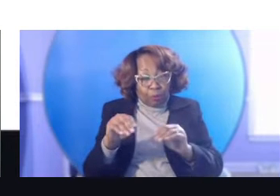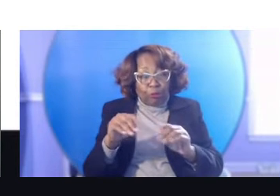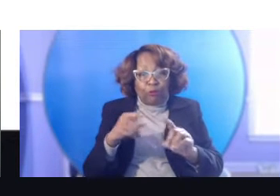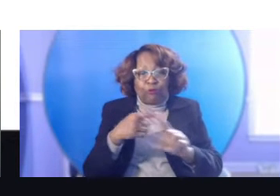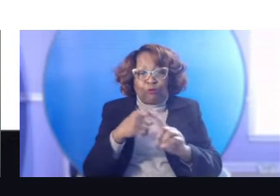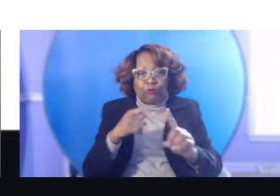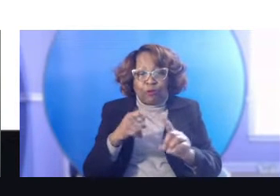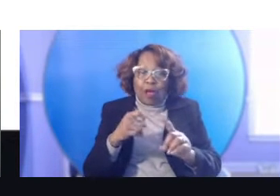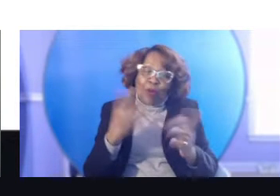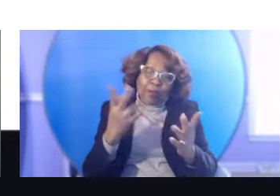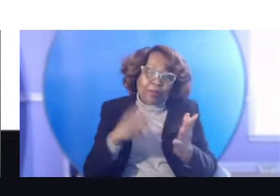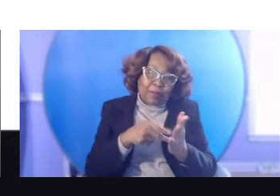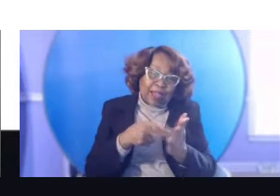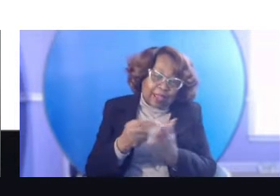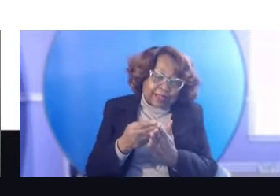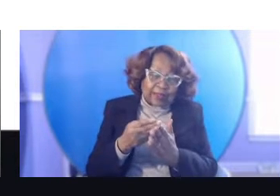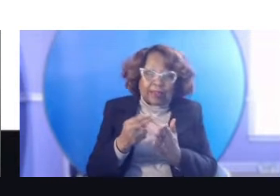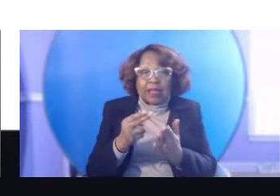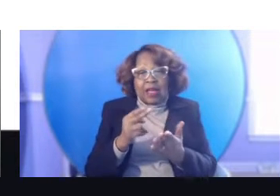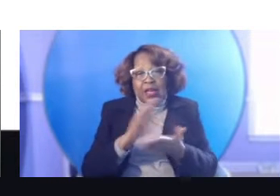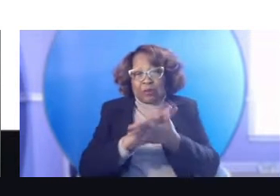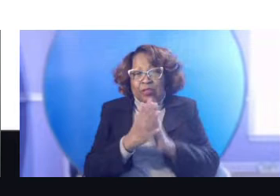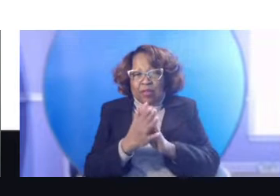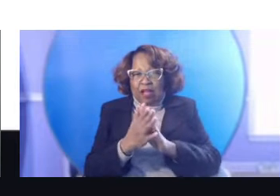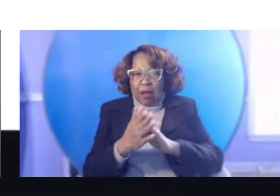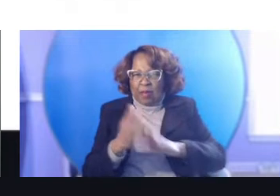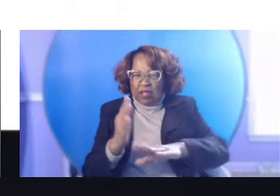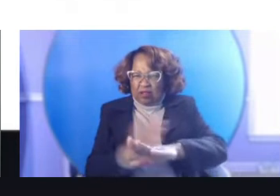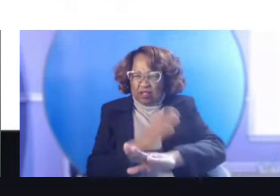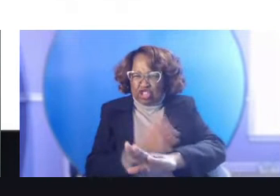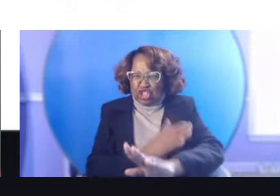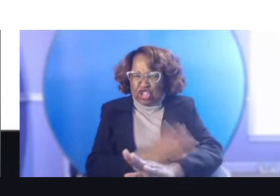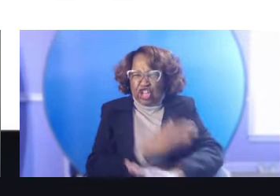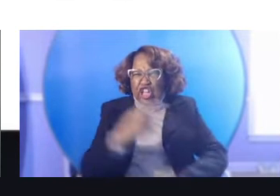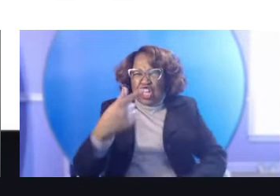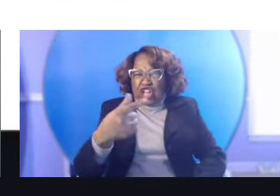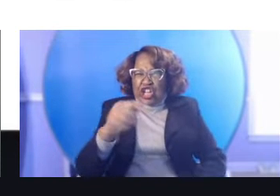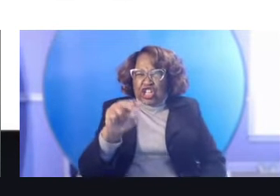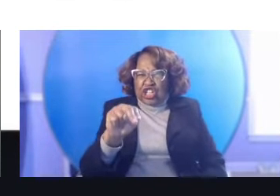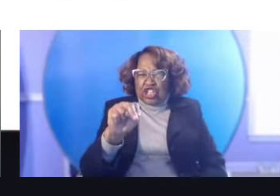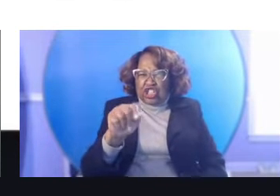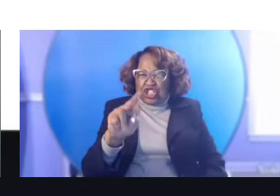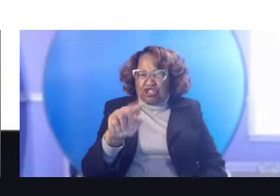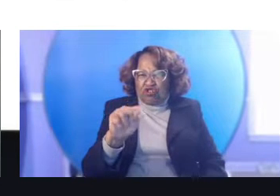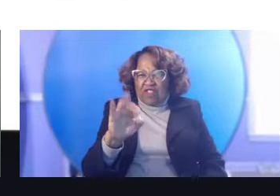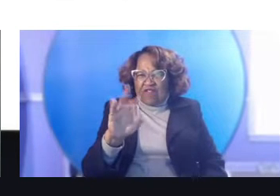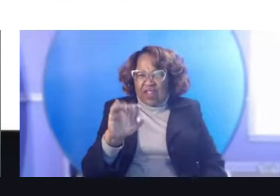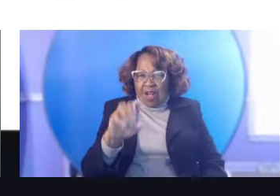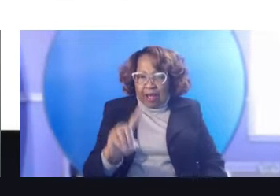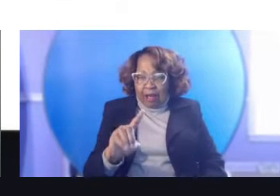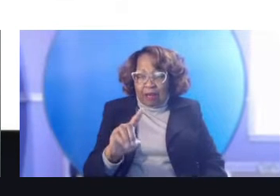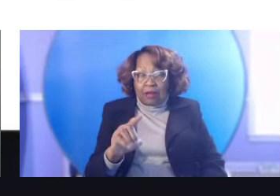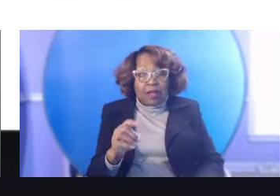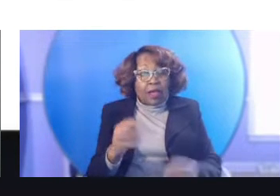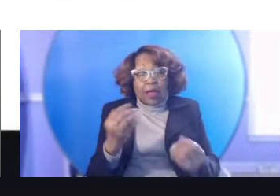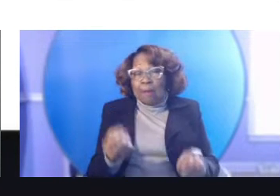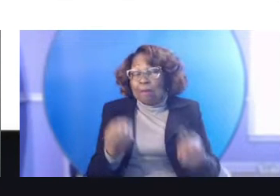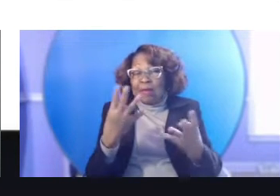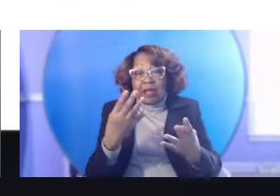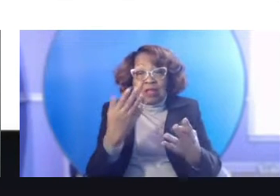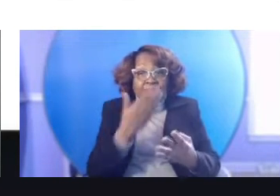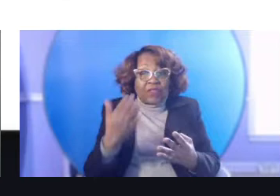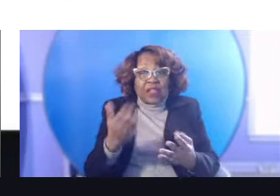honest, was starting to be gentrified and beautiful things that we had been asking for we're starting to pop up.